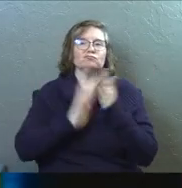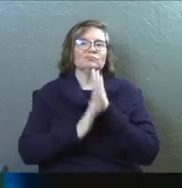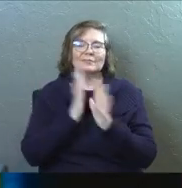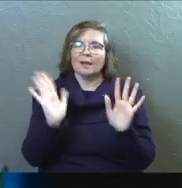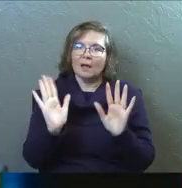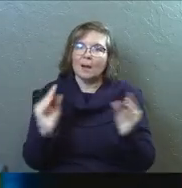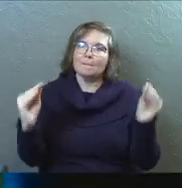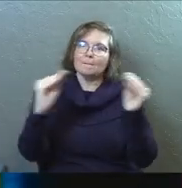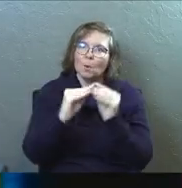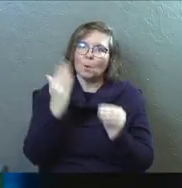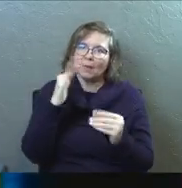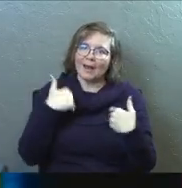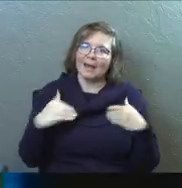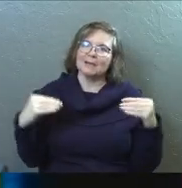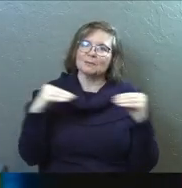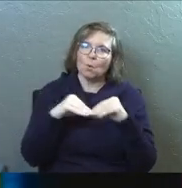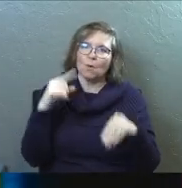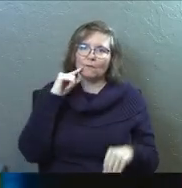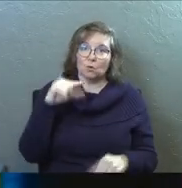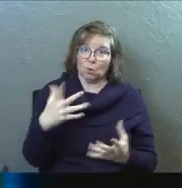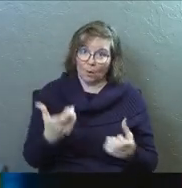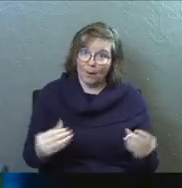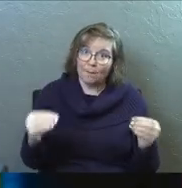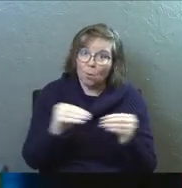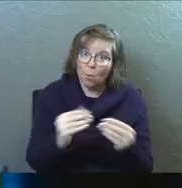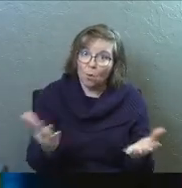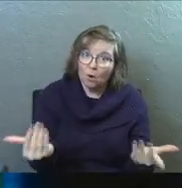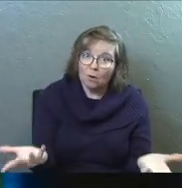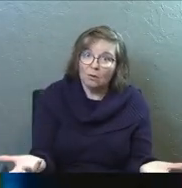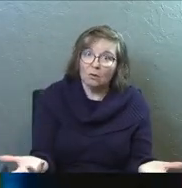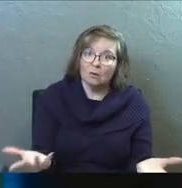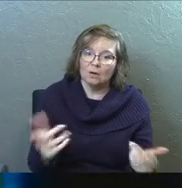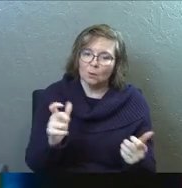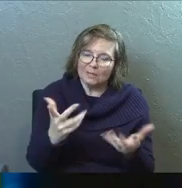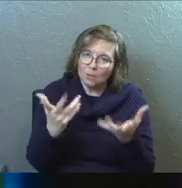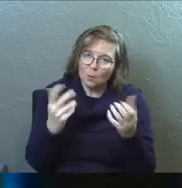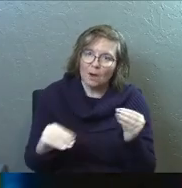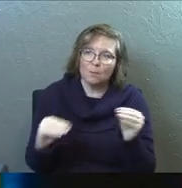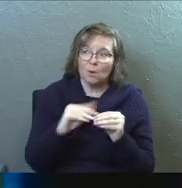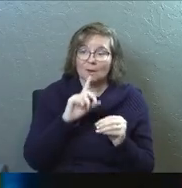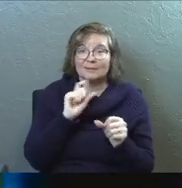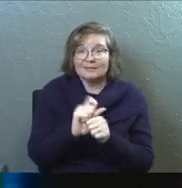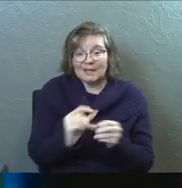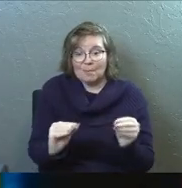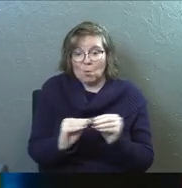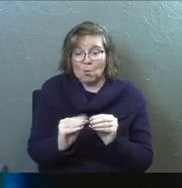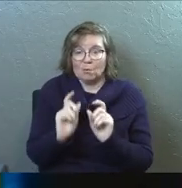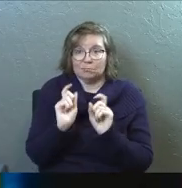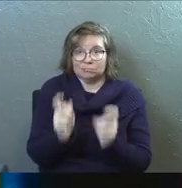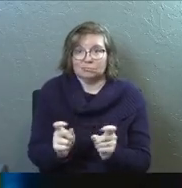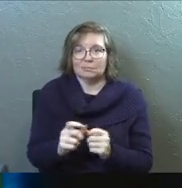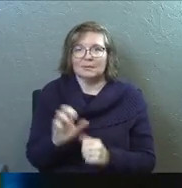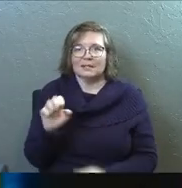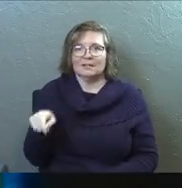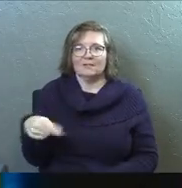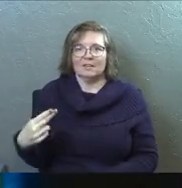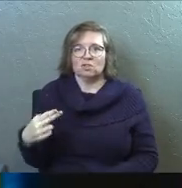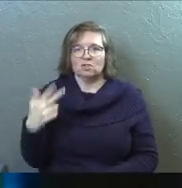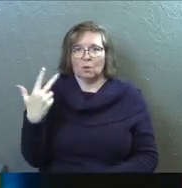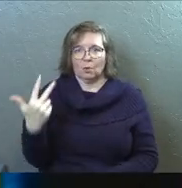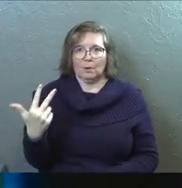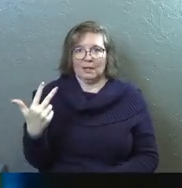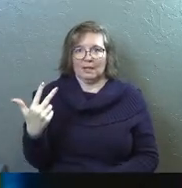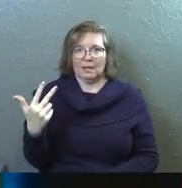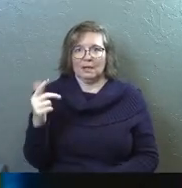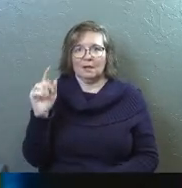There's more for you. Do you want more? We need to want more because there is so much more. This is Ephesians chapter 3,